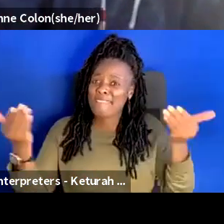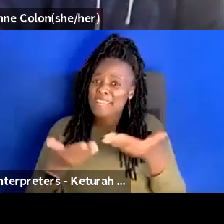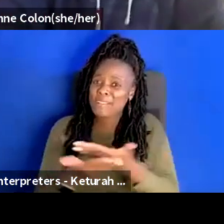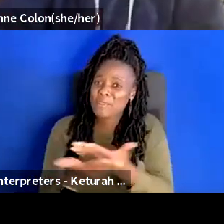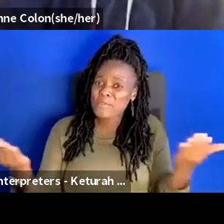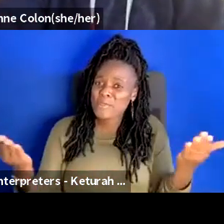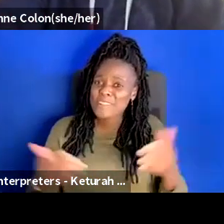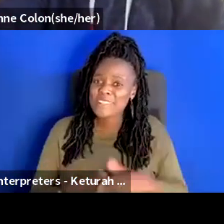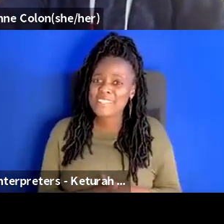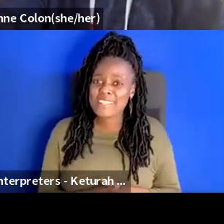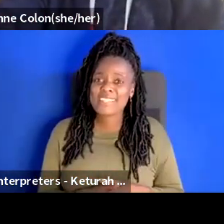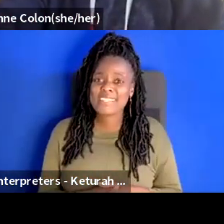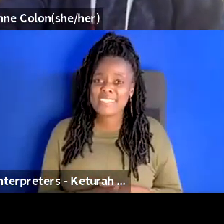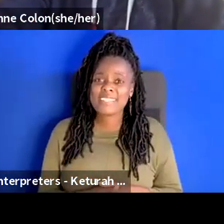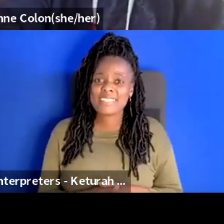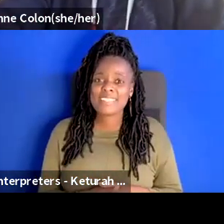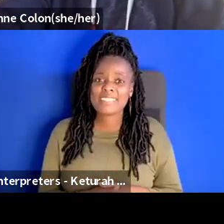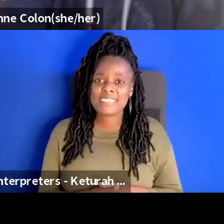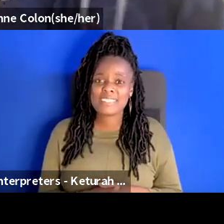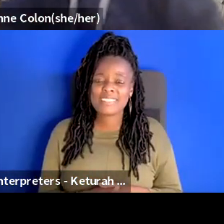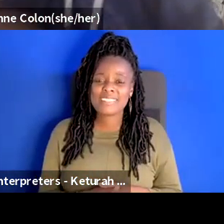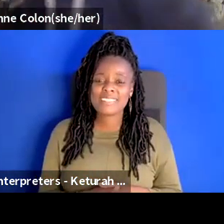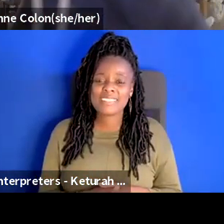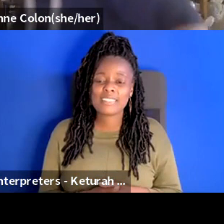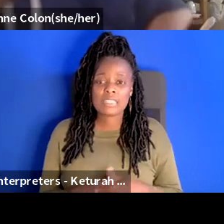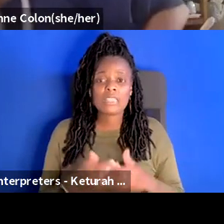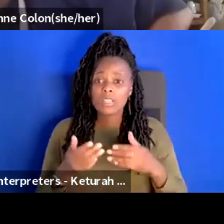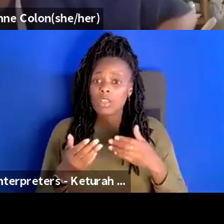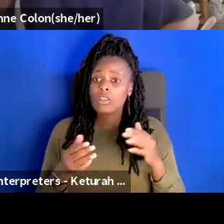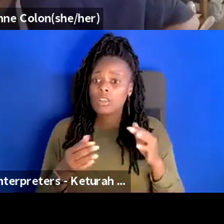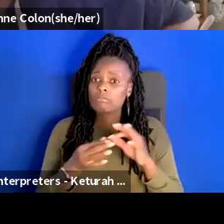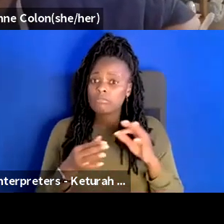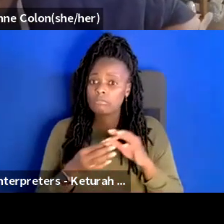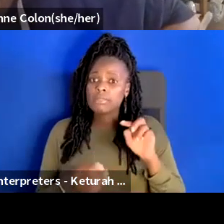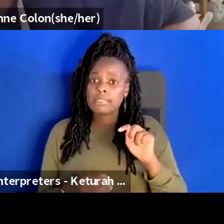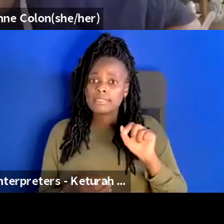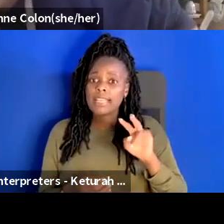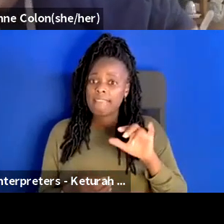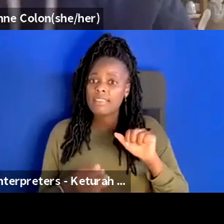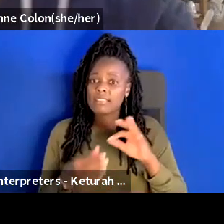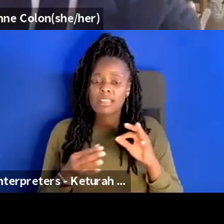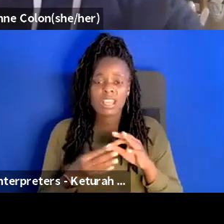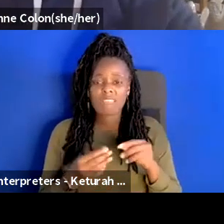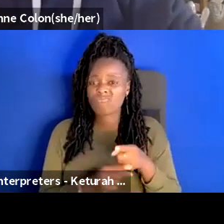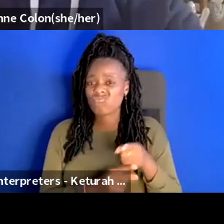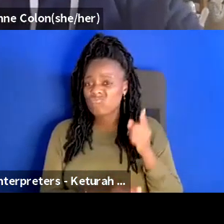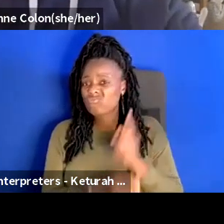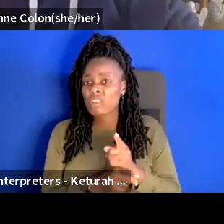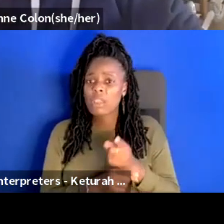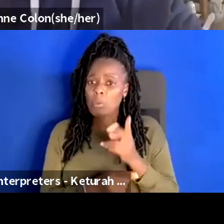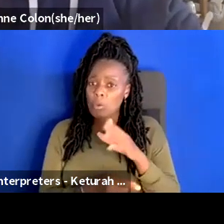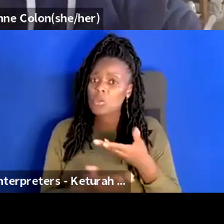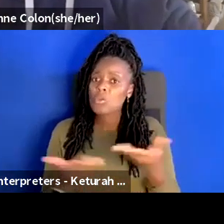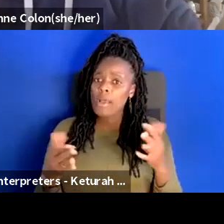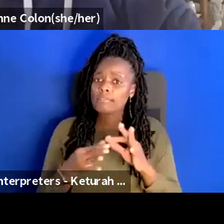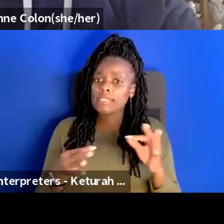um no but i think um like stuff that tavia has said hits the nail on the head and like everything that folks have really said of like you really need